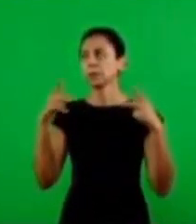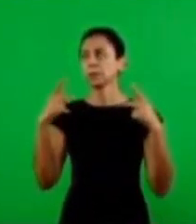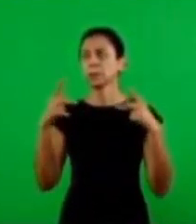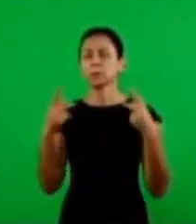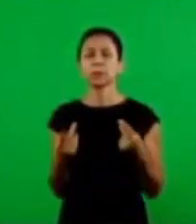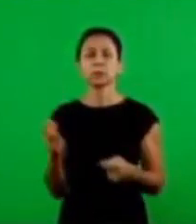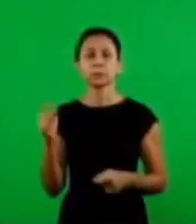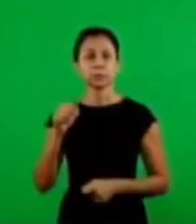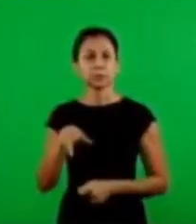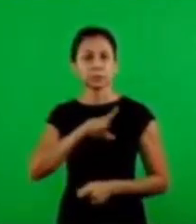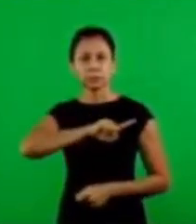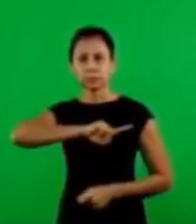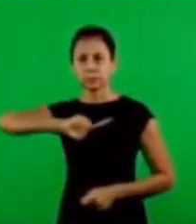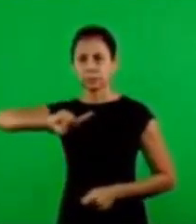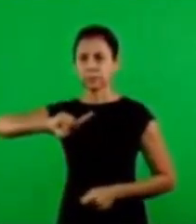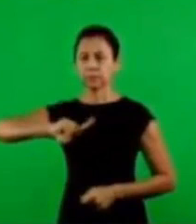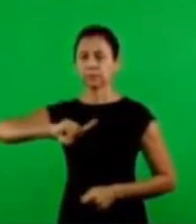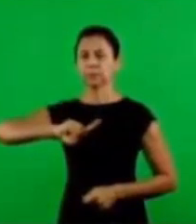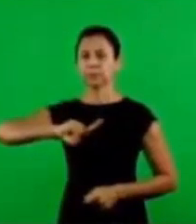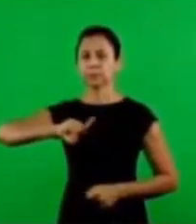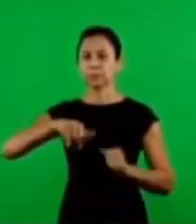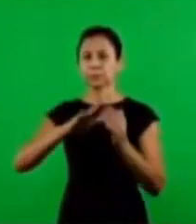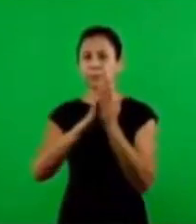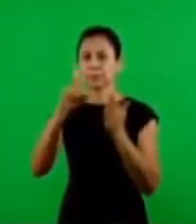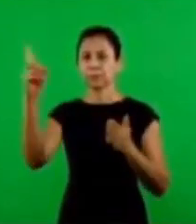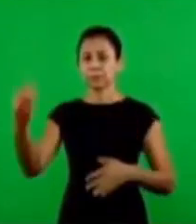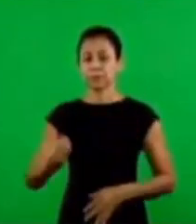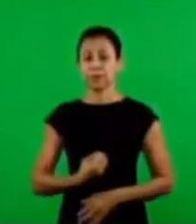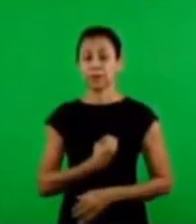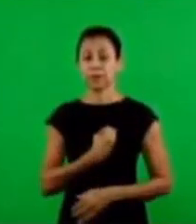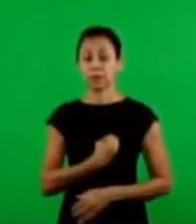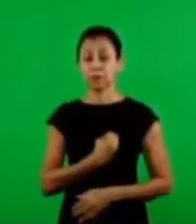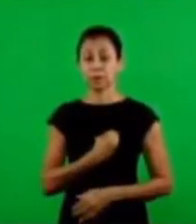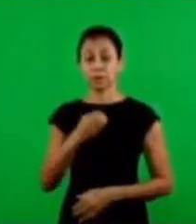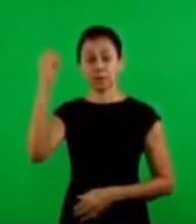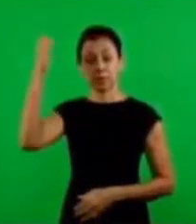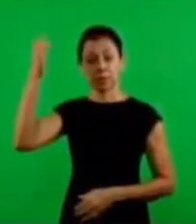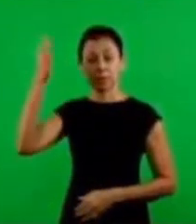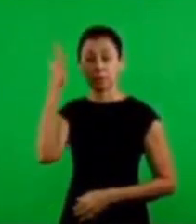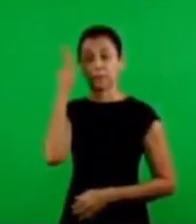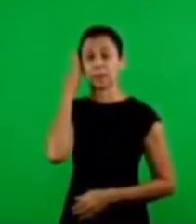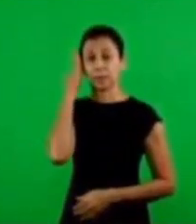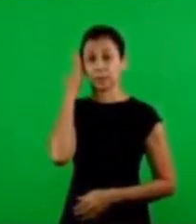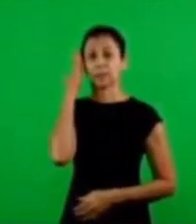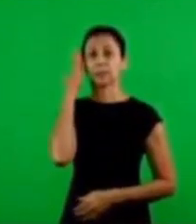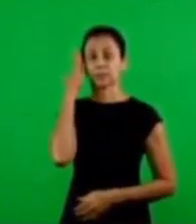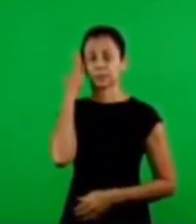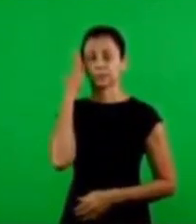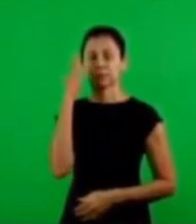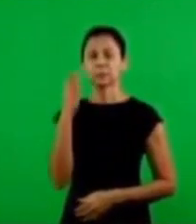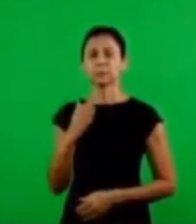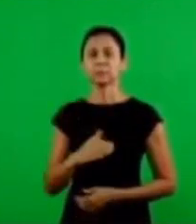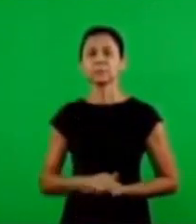no here is the living word has to be given to everyone here so